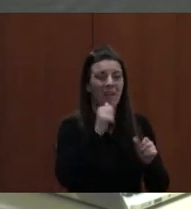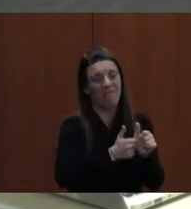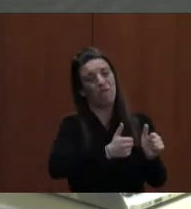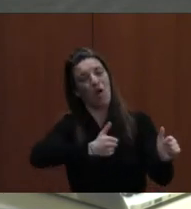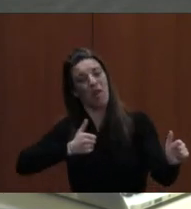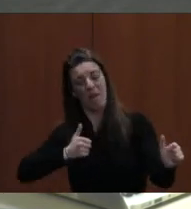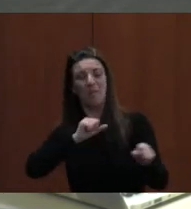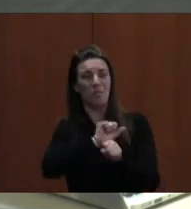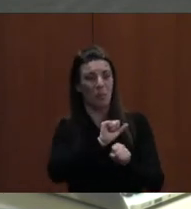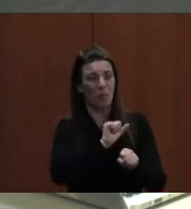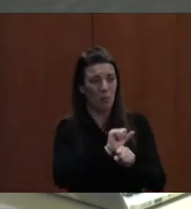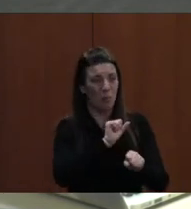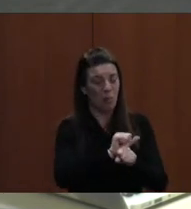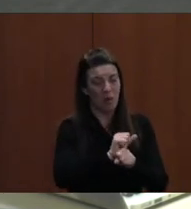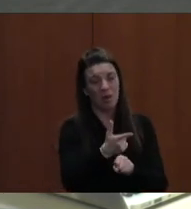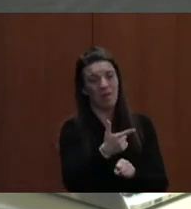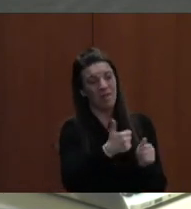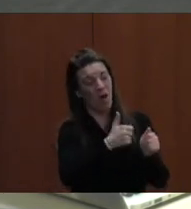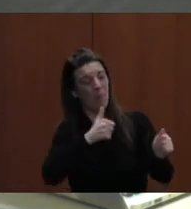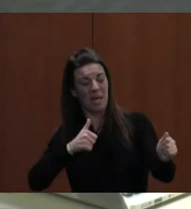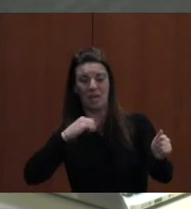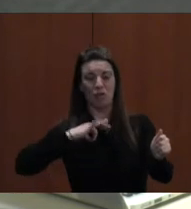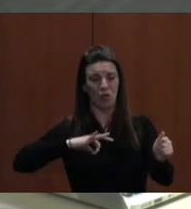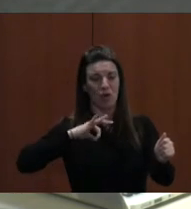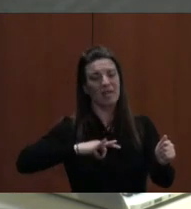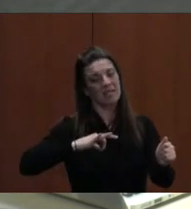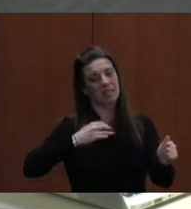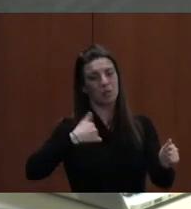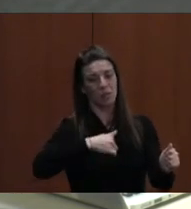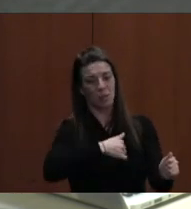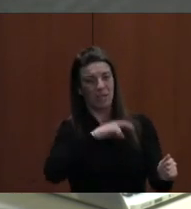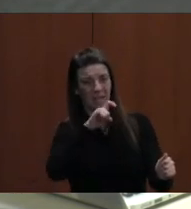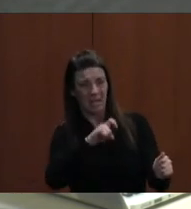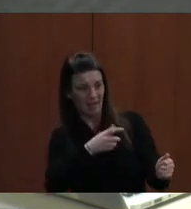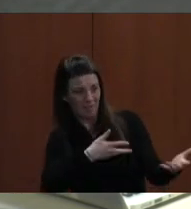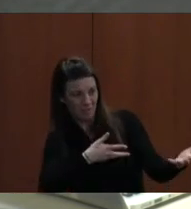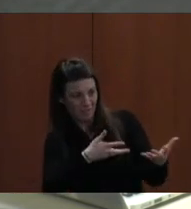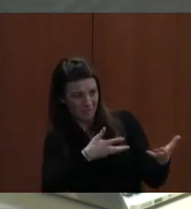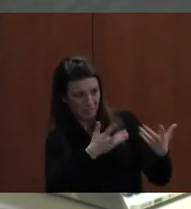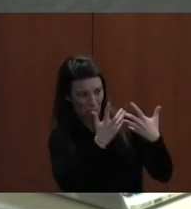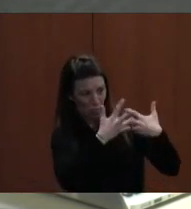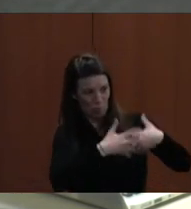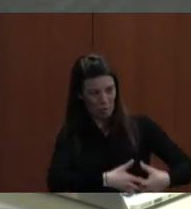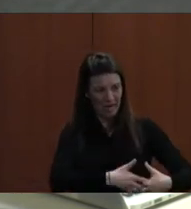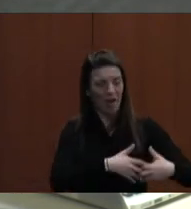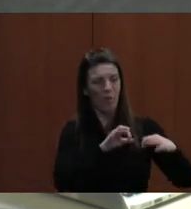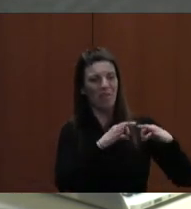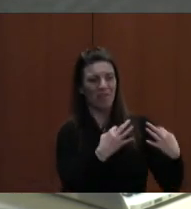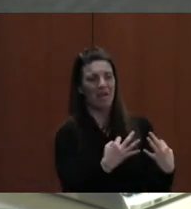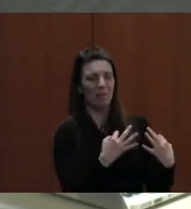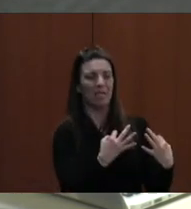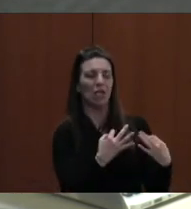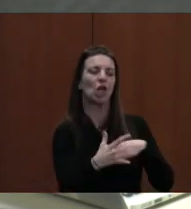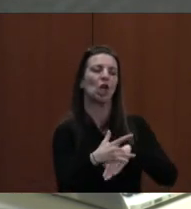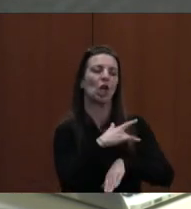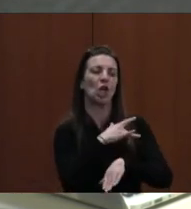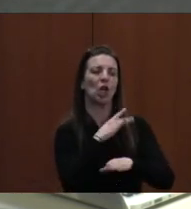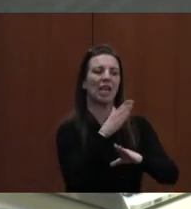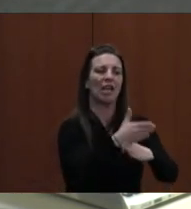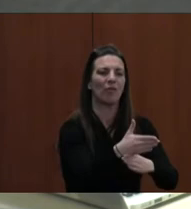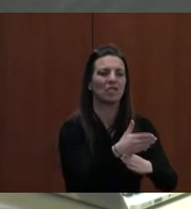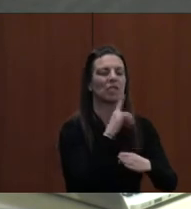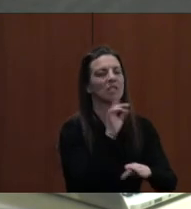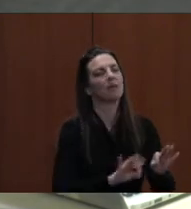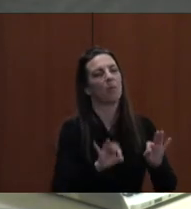students when they do fall behind, working with our families, early intervention is key to seeing